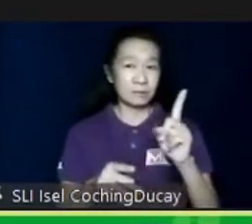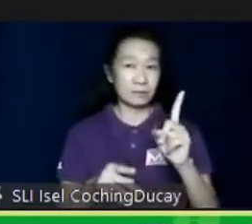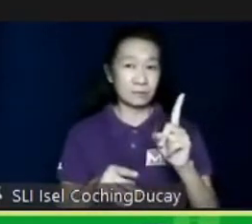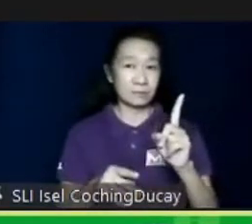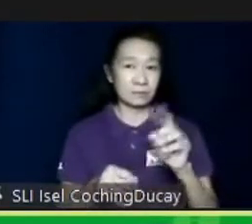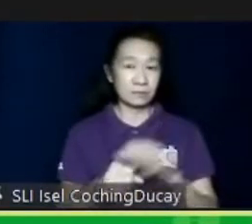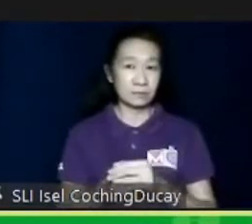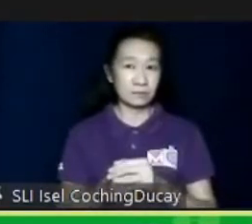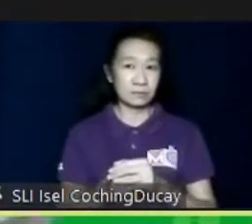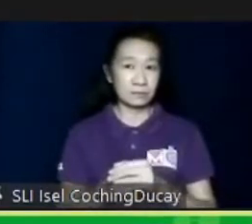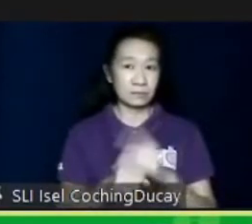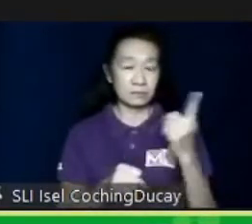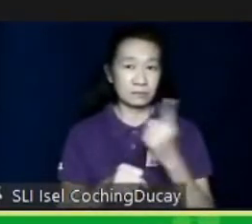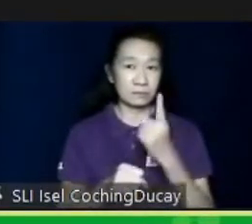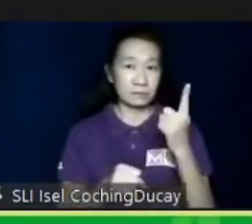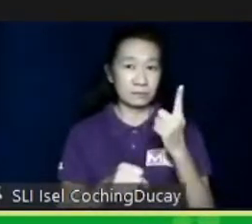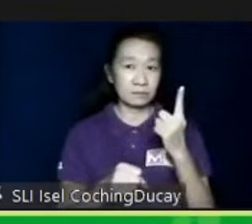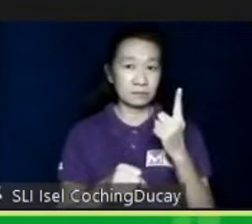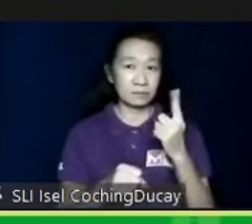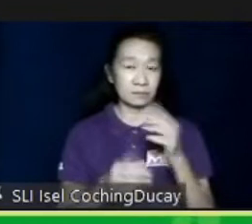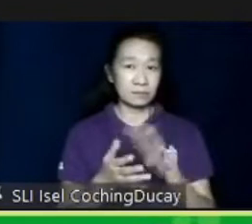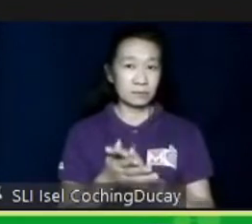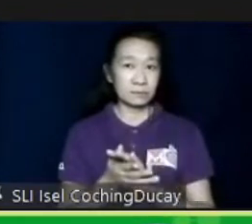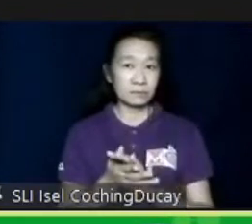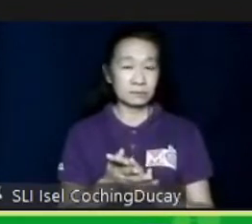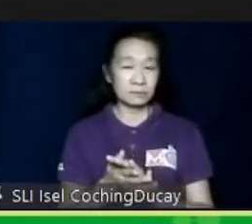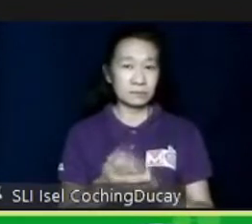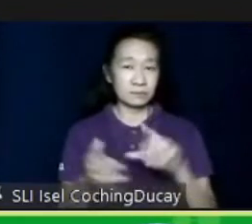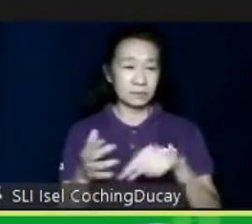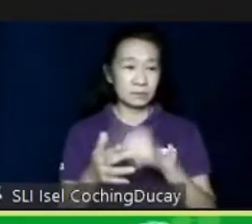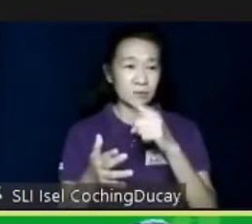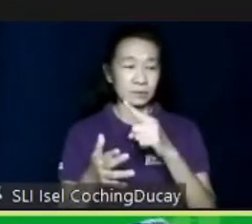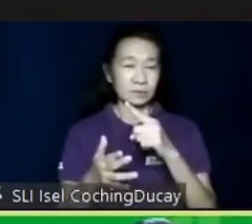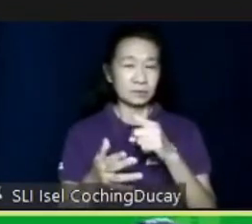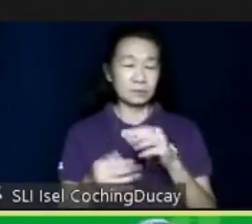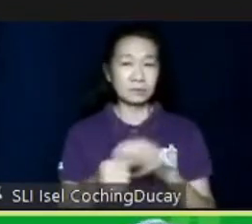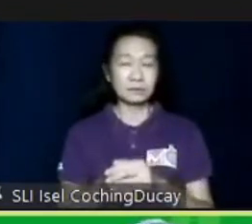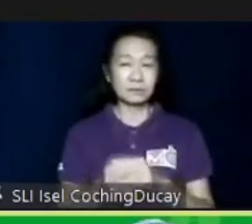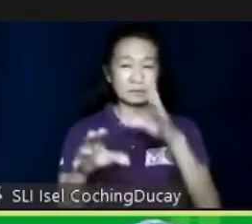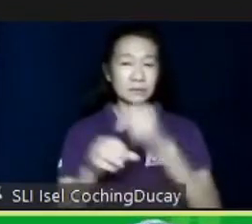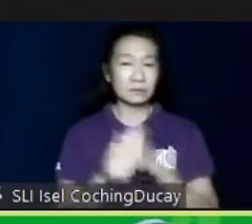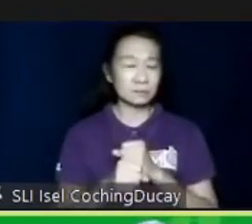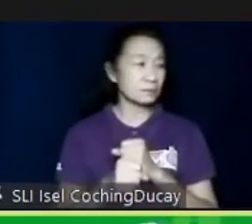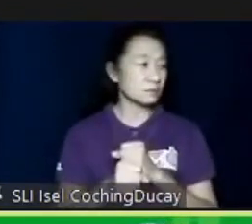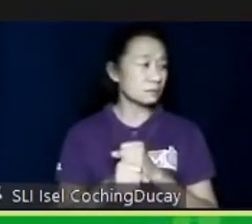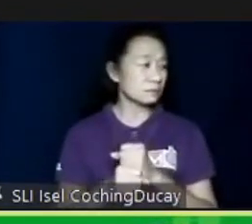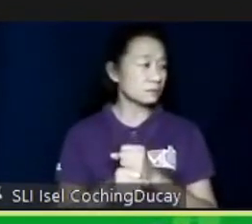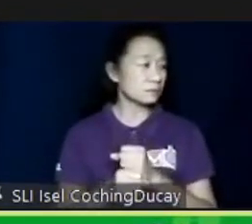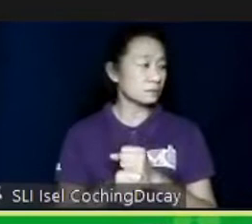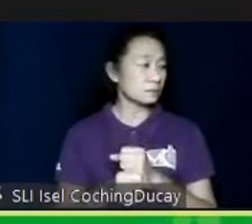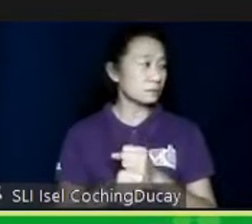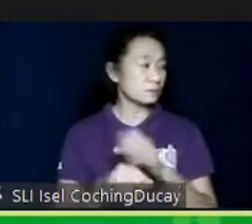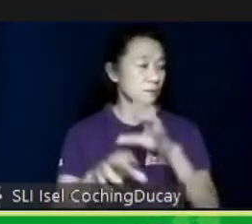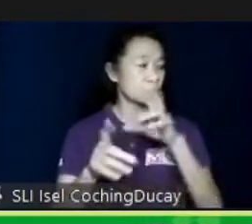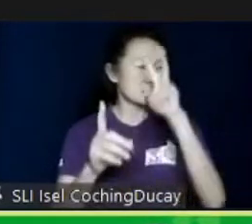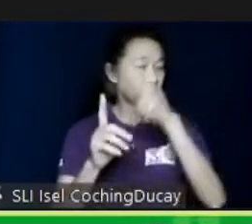that kind of map. It is a circle. Because once you get somebody hired and they go through the life